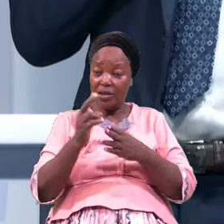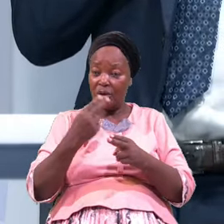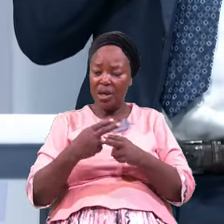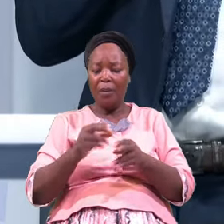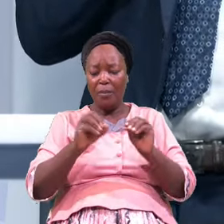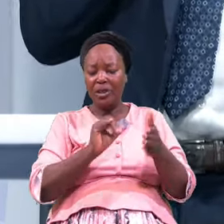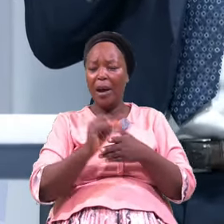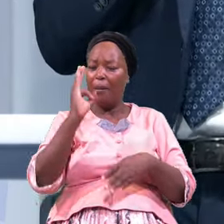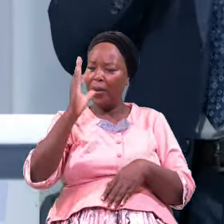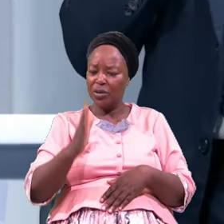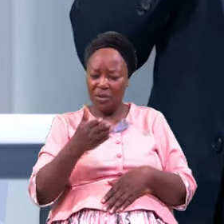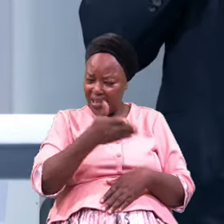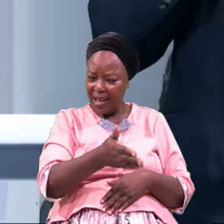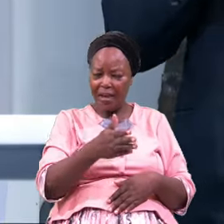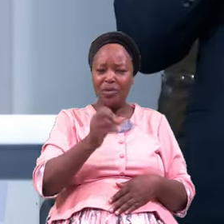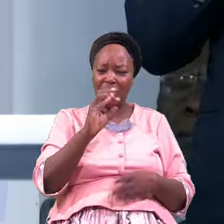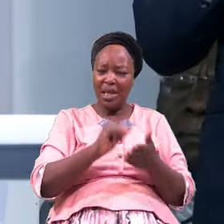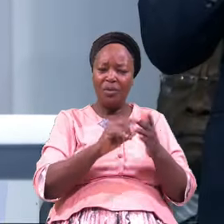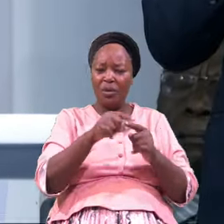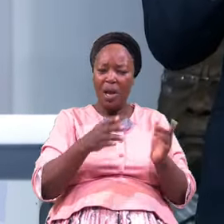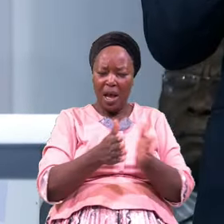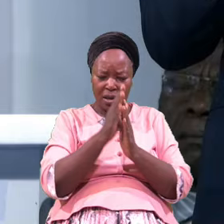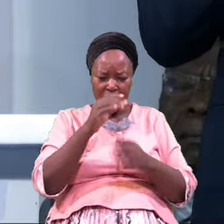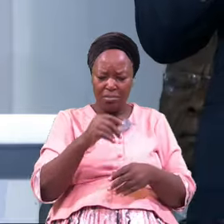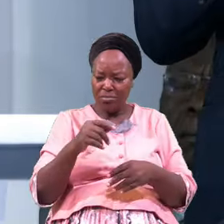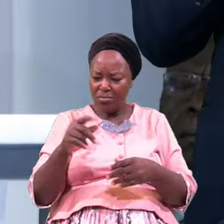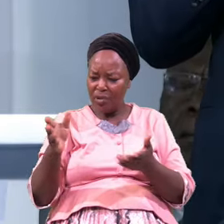Ask You We Ask For You They Will Tell Us